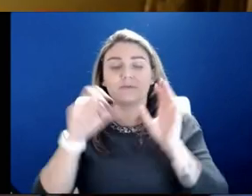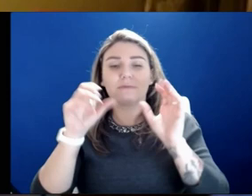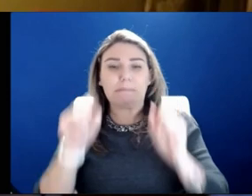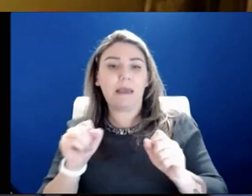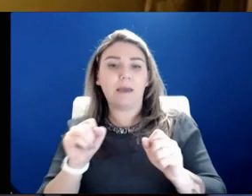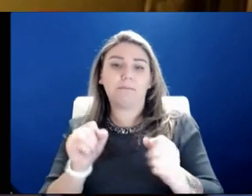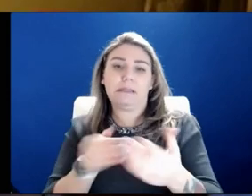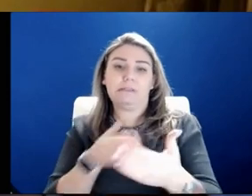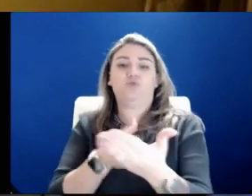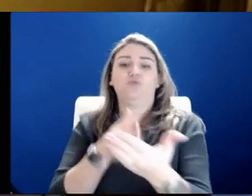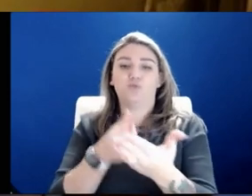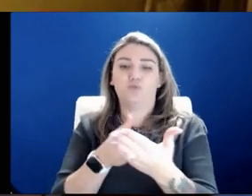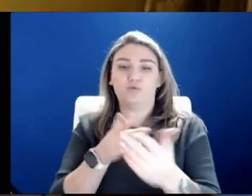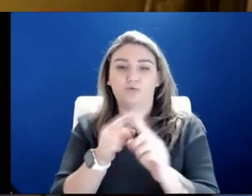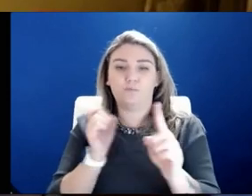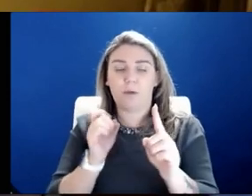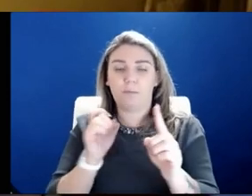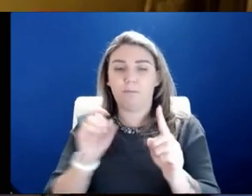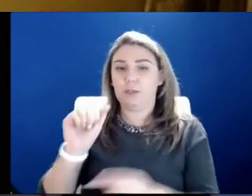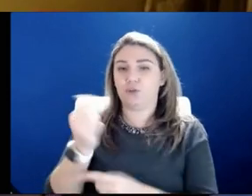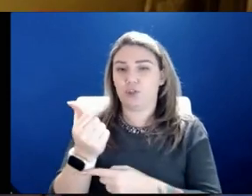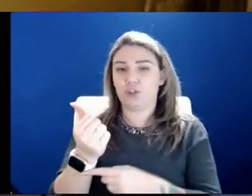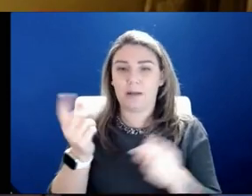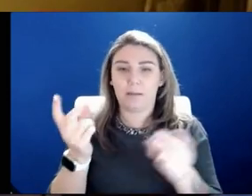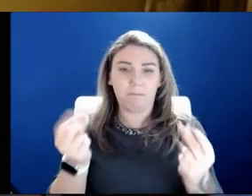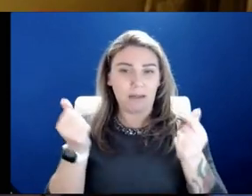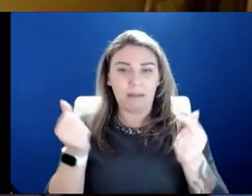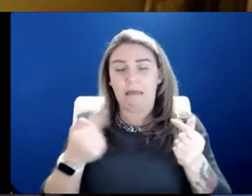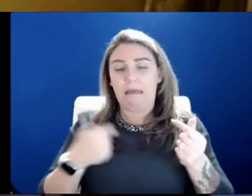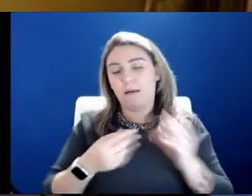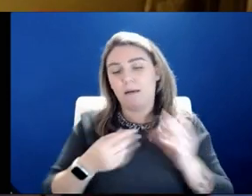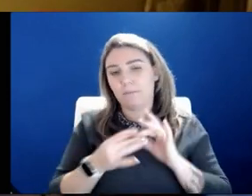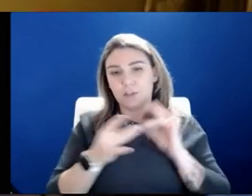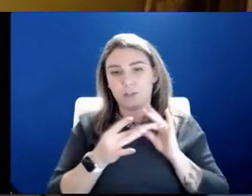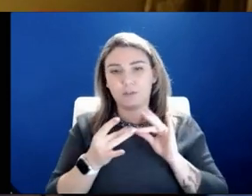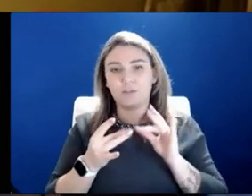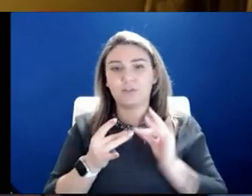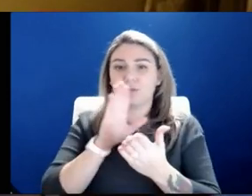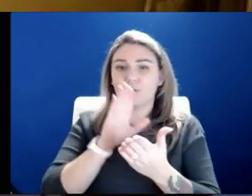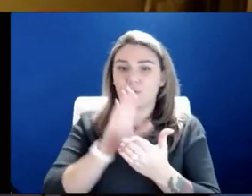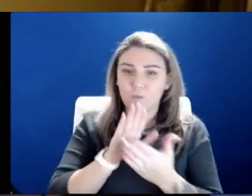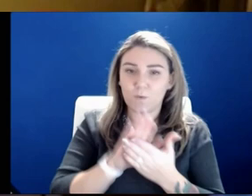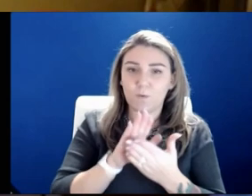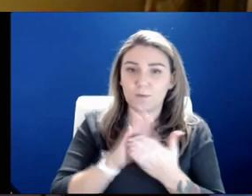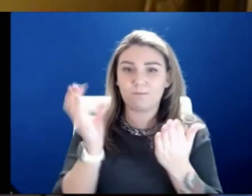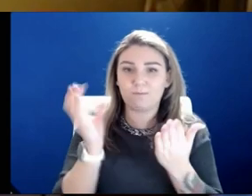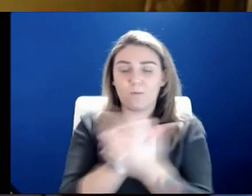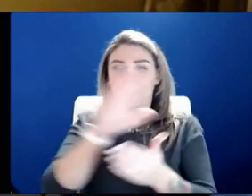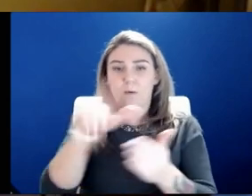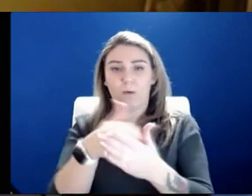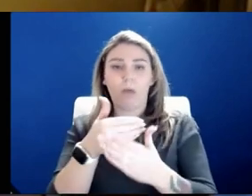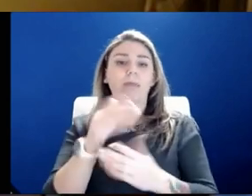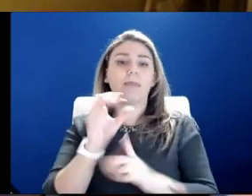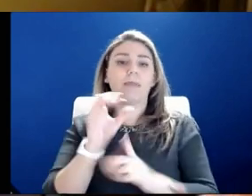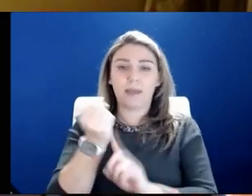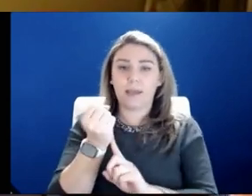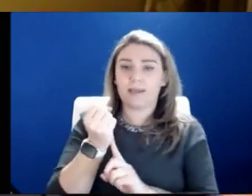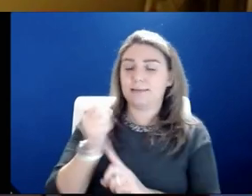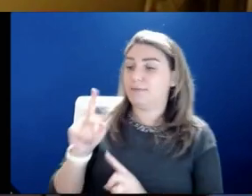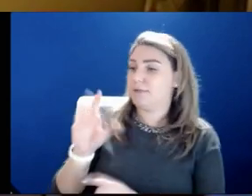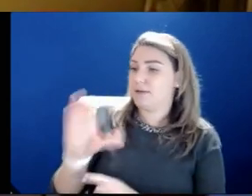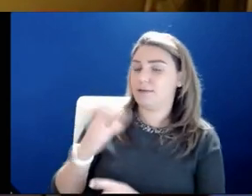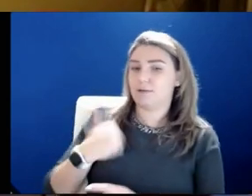attorney general immediately. As I noted before, schools have won almost all their cases. In Kansas City, we've won all of ours.